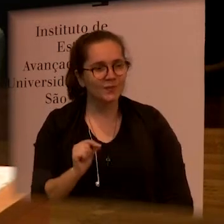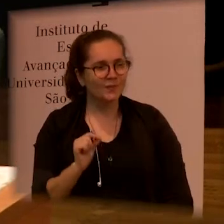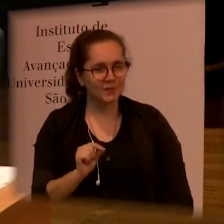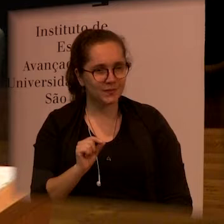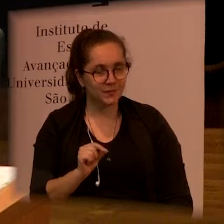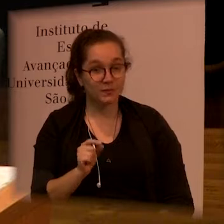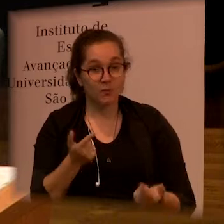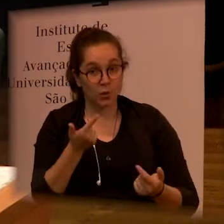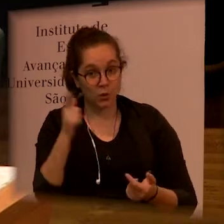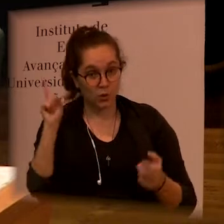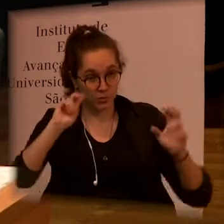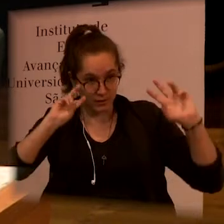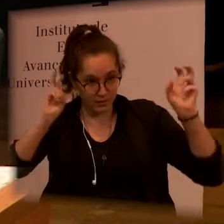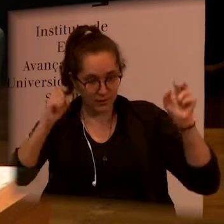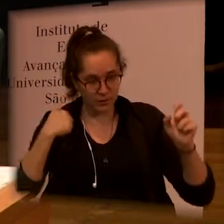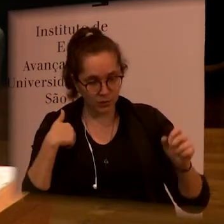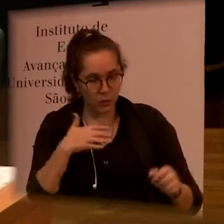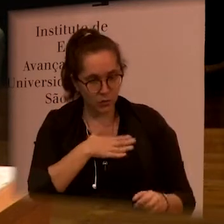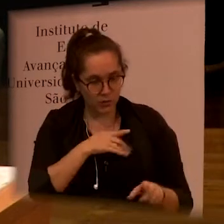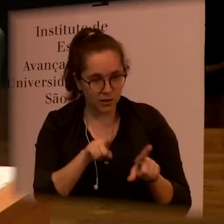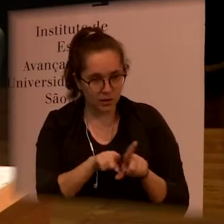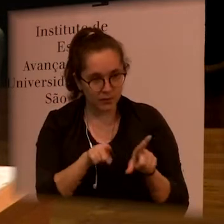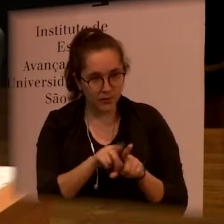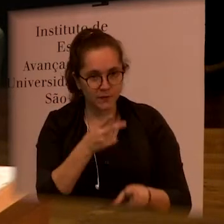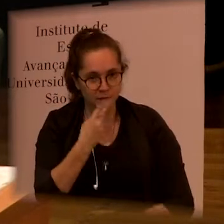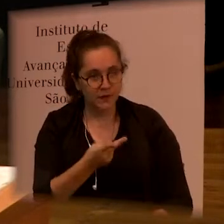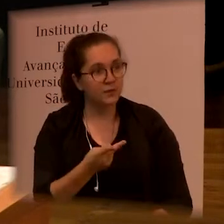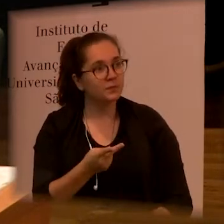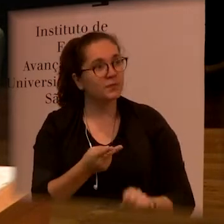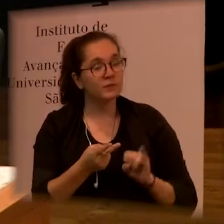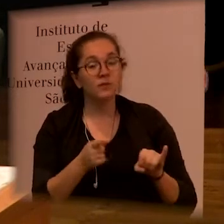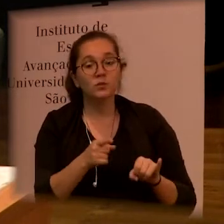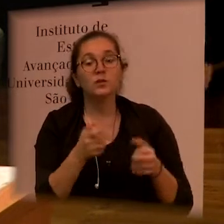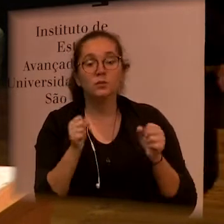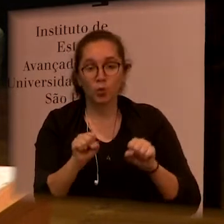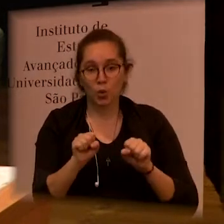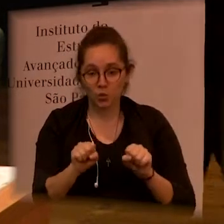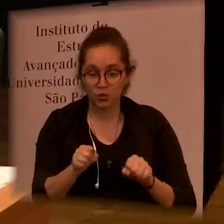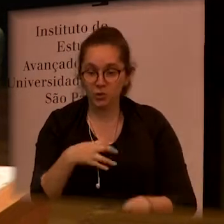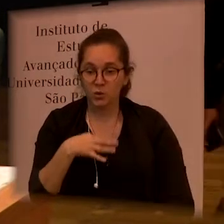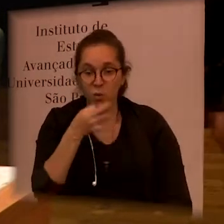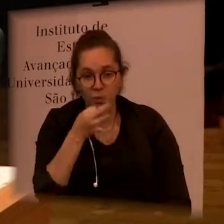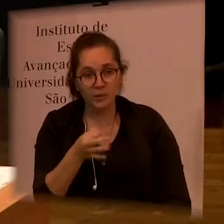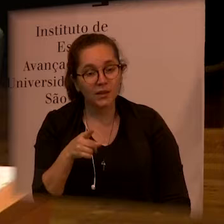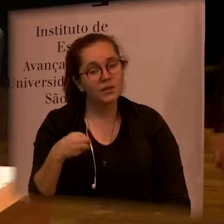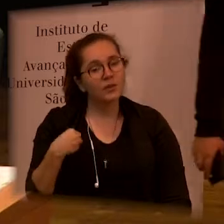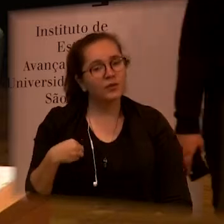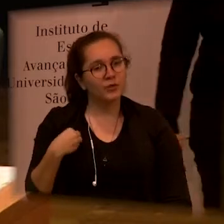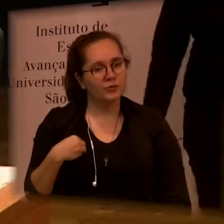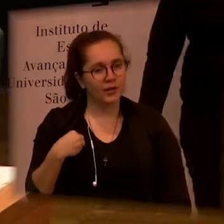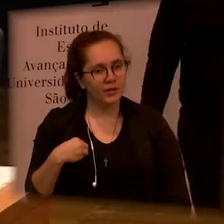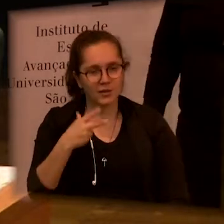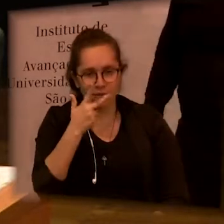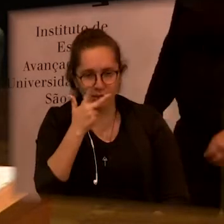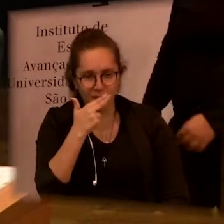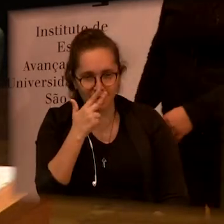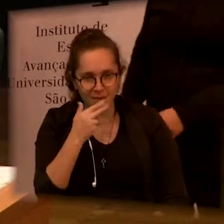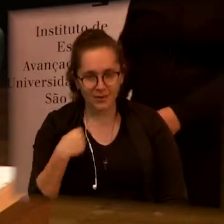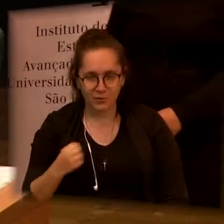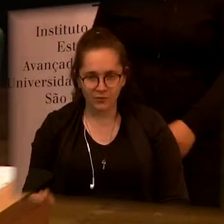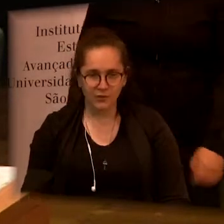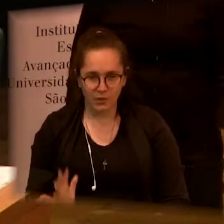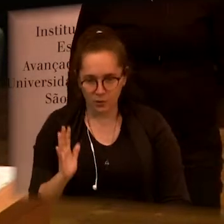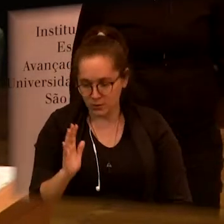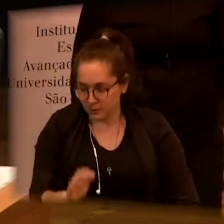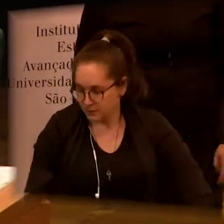matter that I would like to mention is that I would like you to comment this co-leaving that